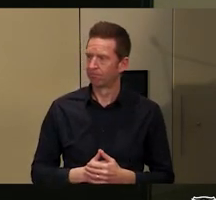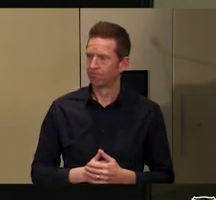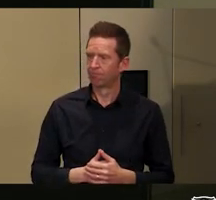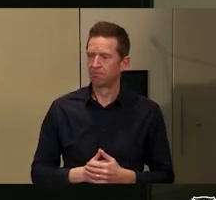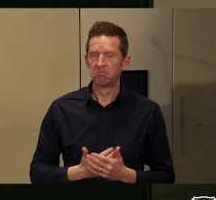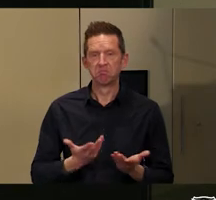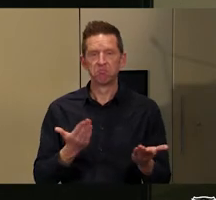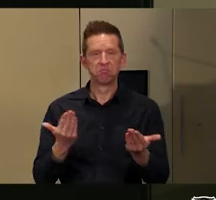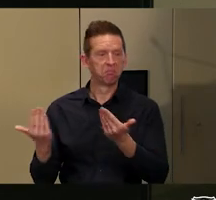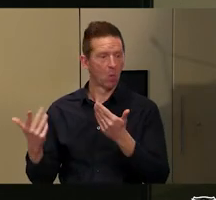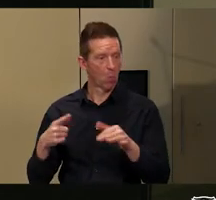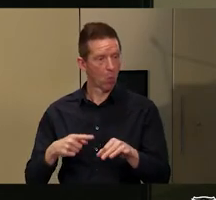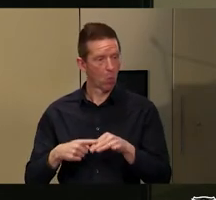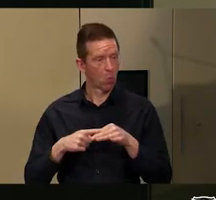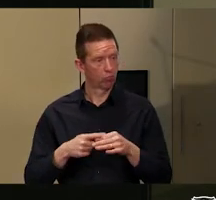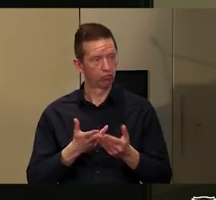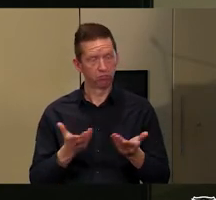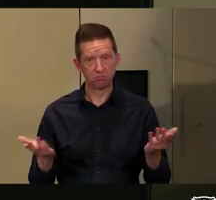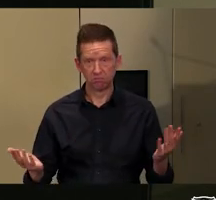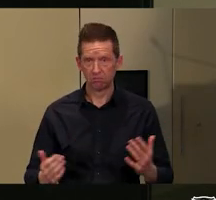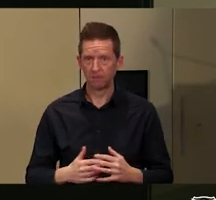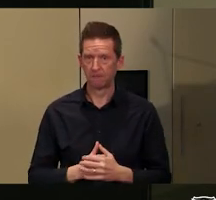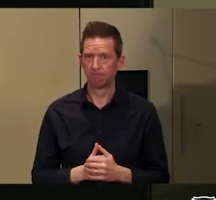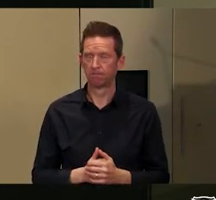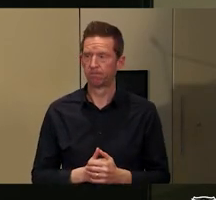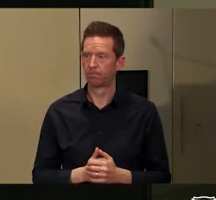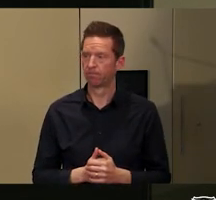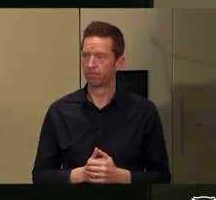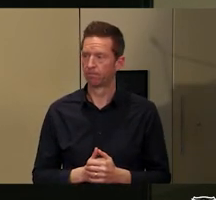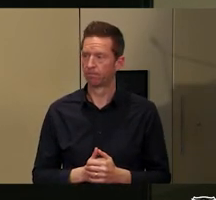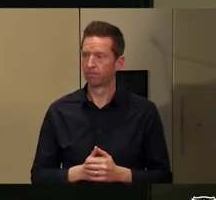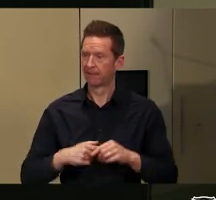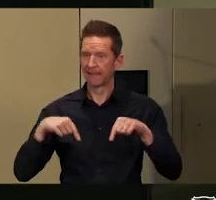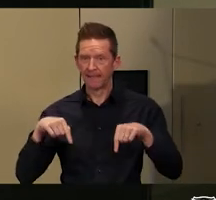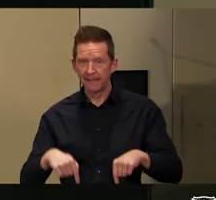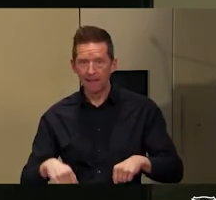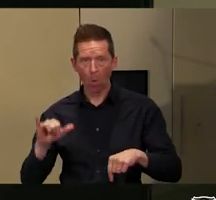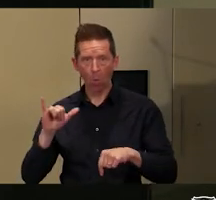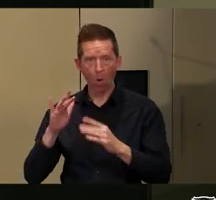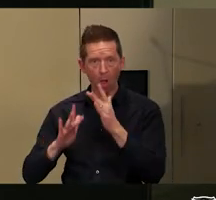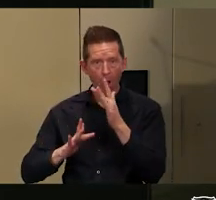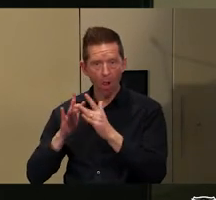take some questions from the audience, whether in the room or online.